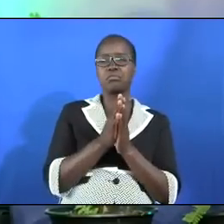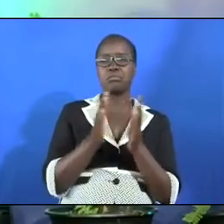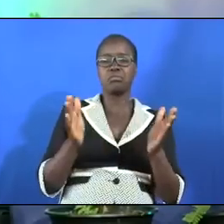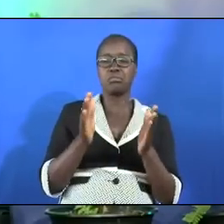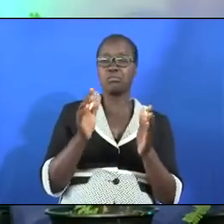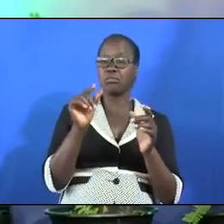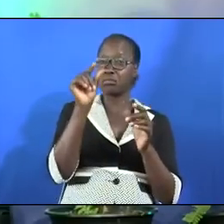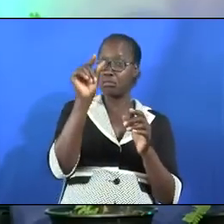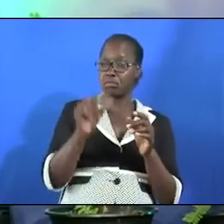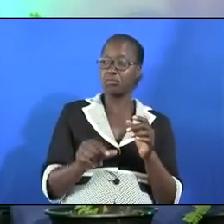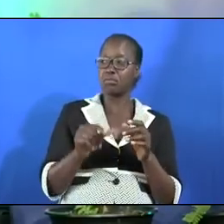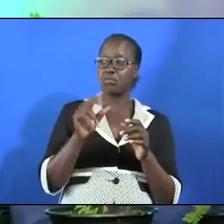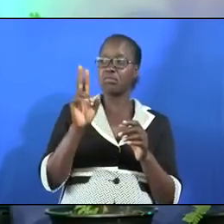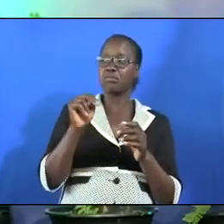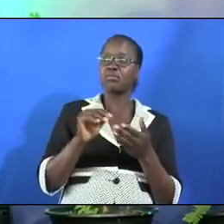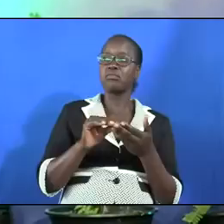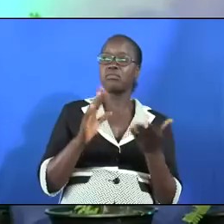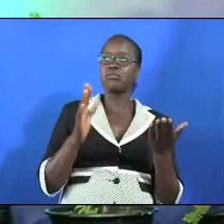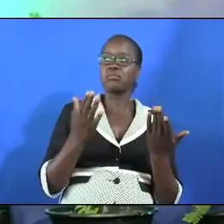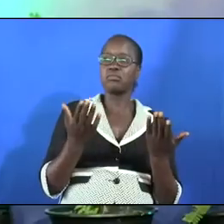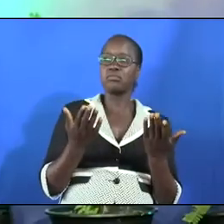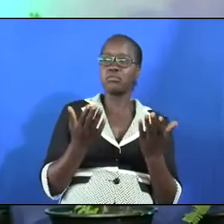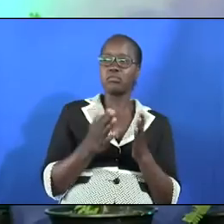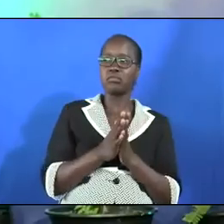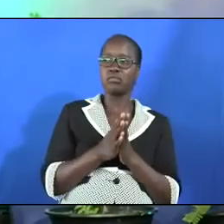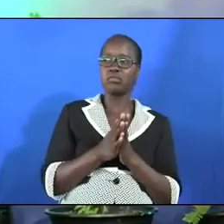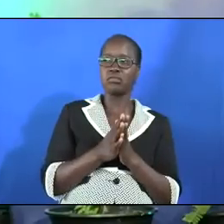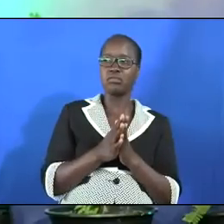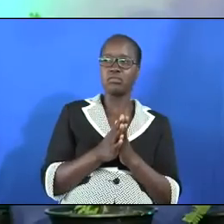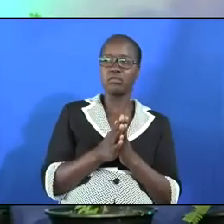no more being self centered